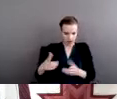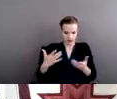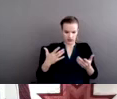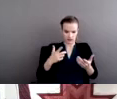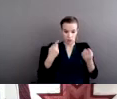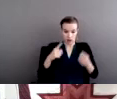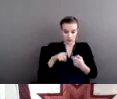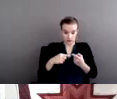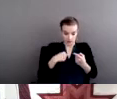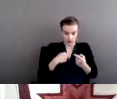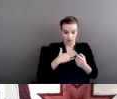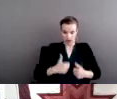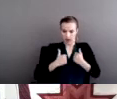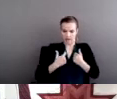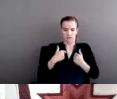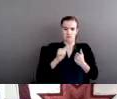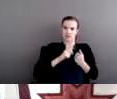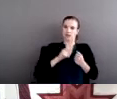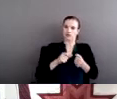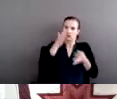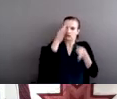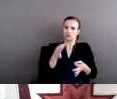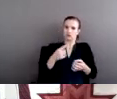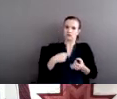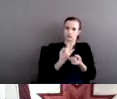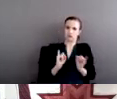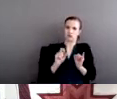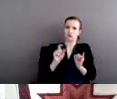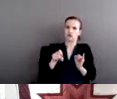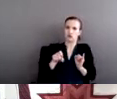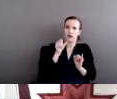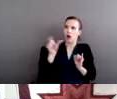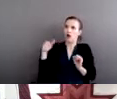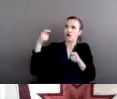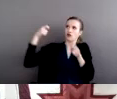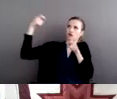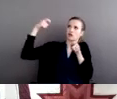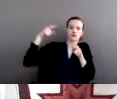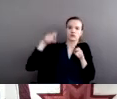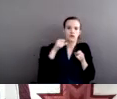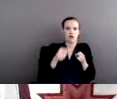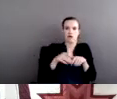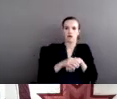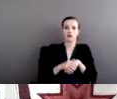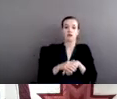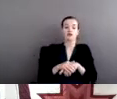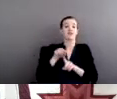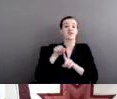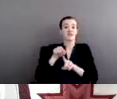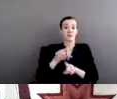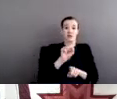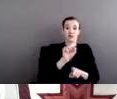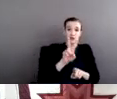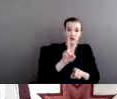and our lives. And what happens in the aftermath of crime like sexual violence is